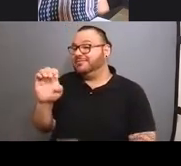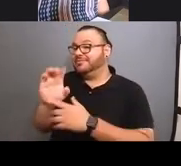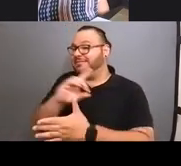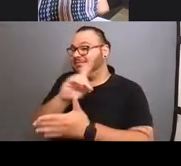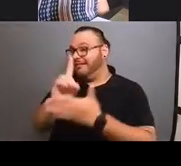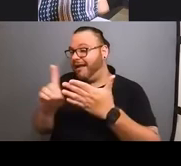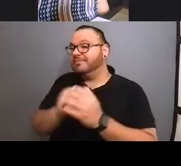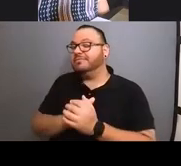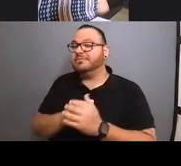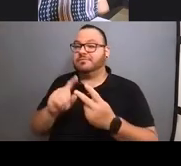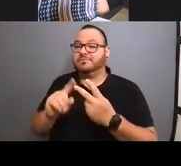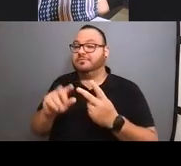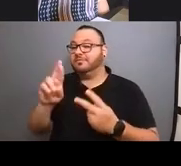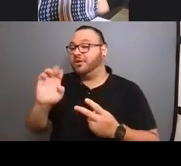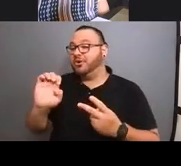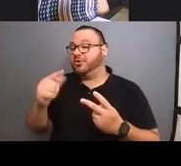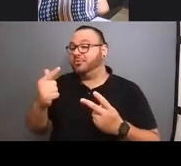some regular show designs.